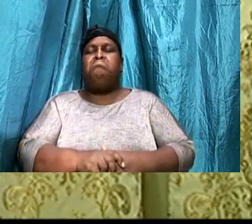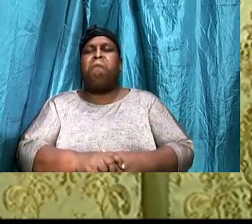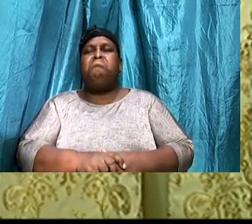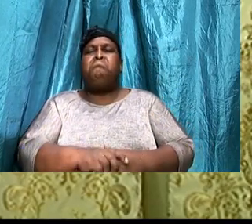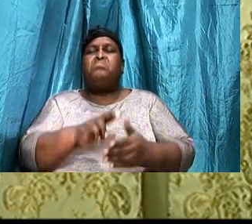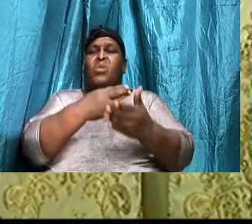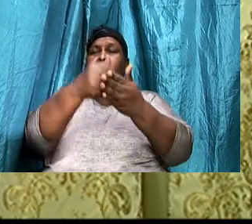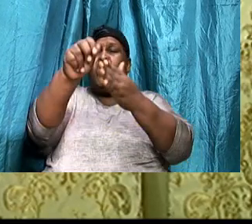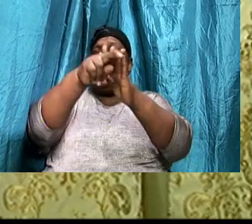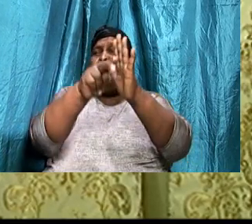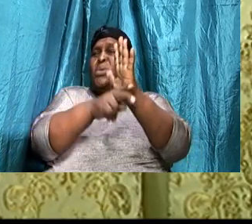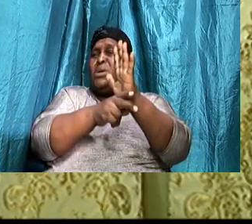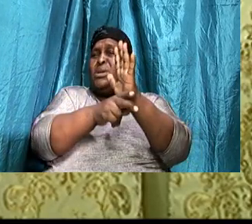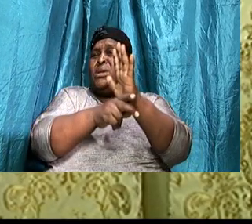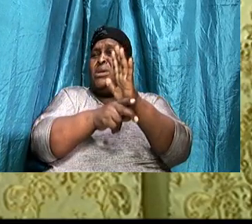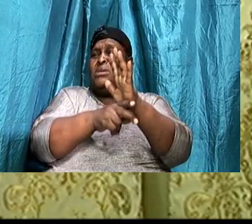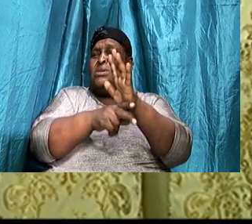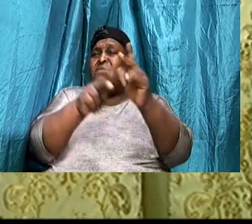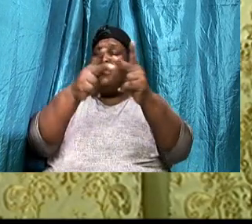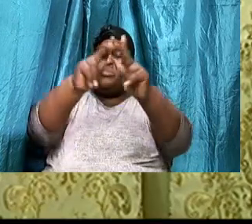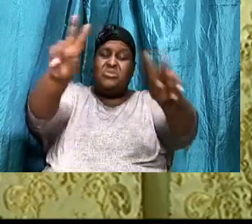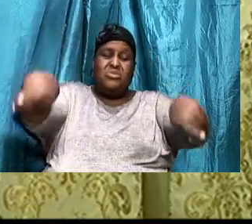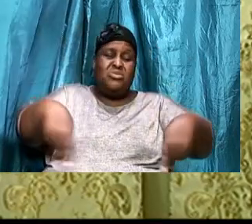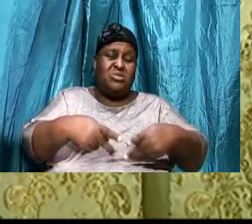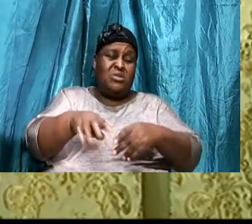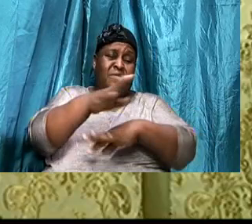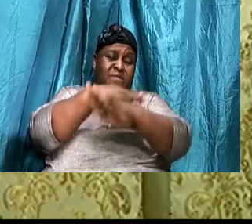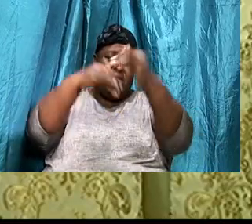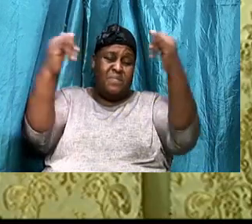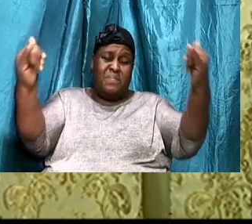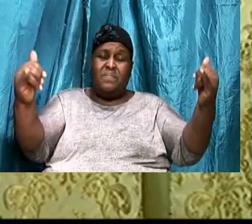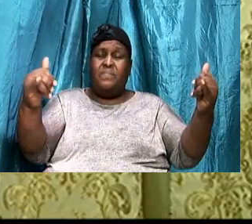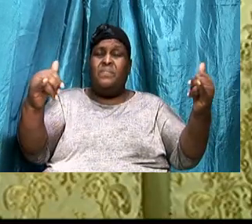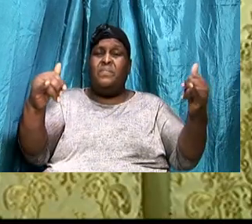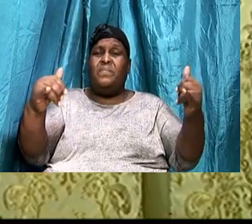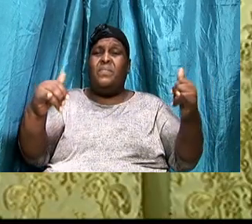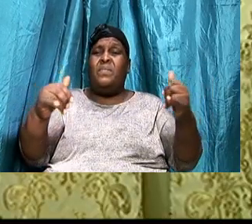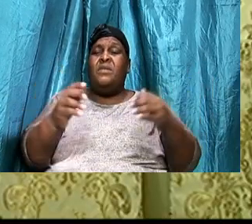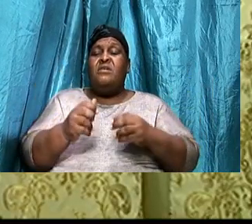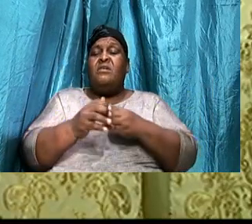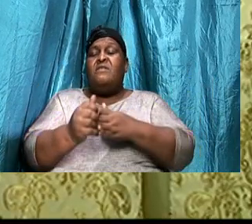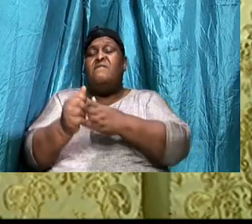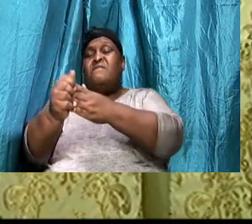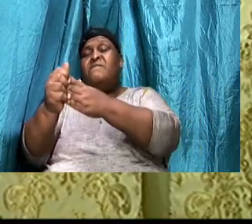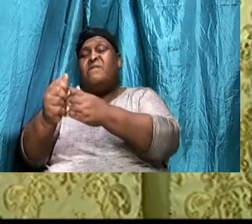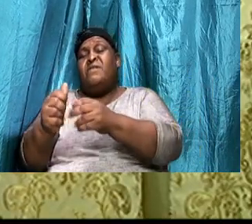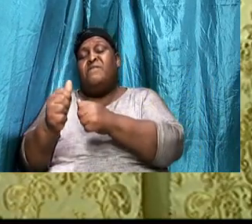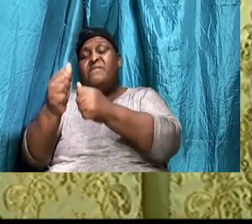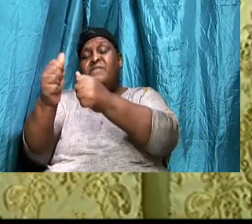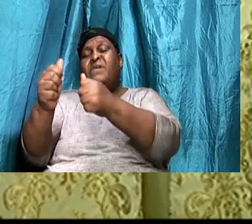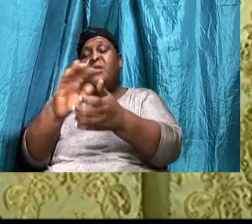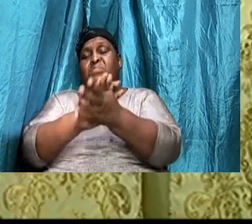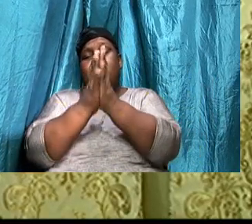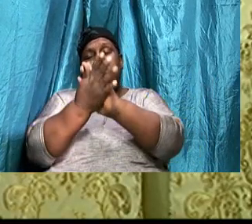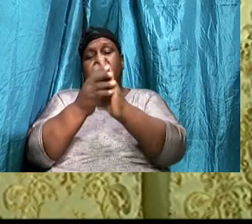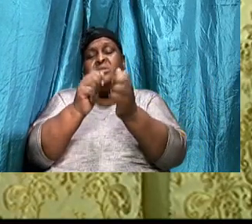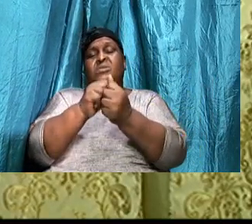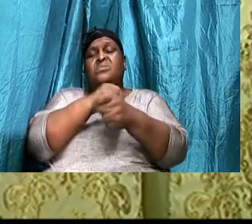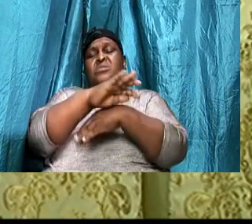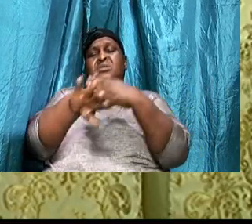Holiness, Is the position, Of heaven, The bible says, Follow peace, With all men, Holiness,